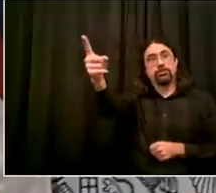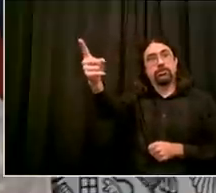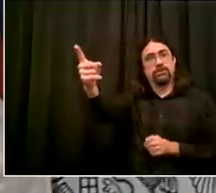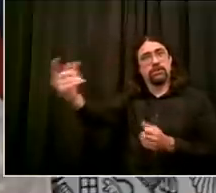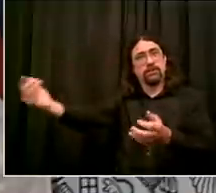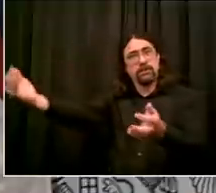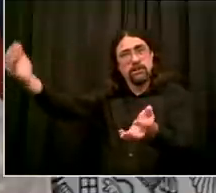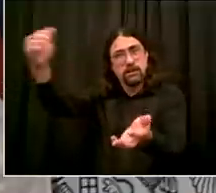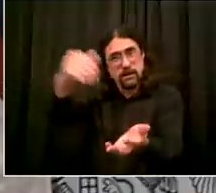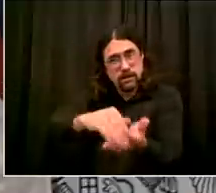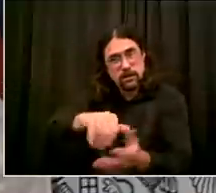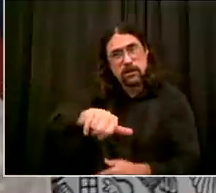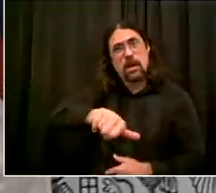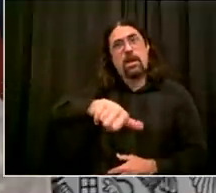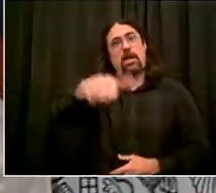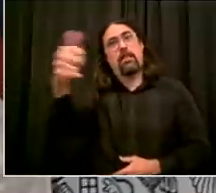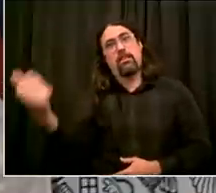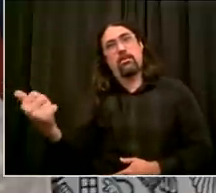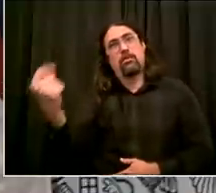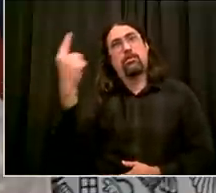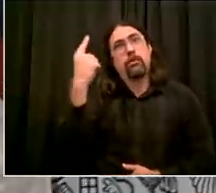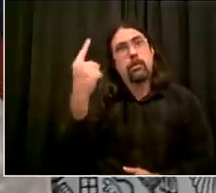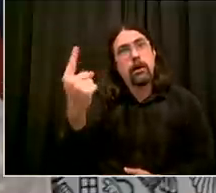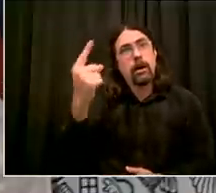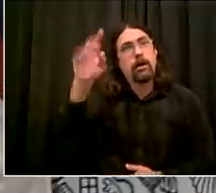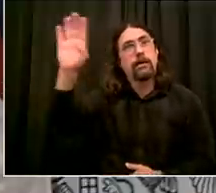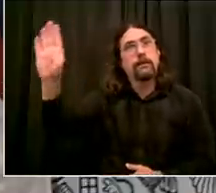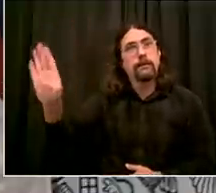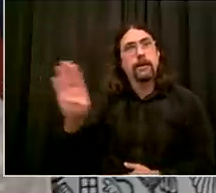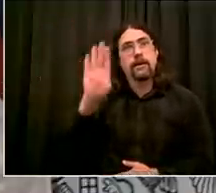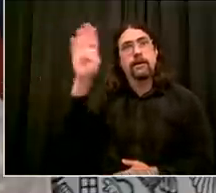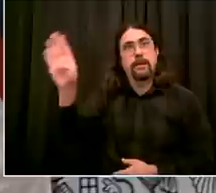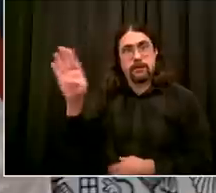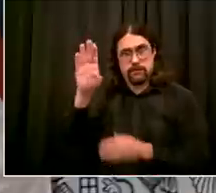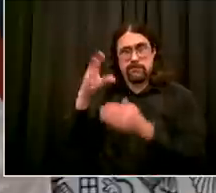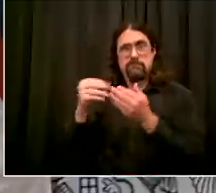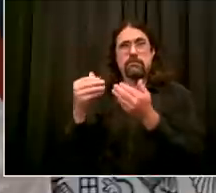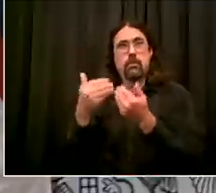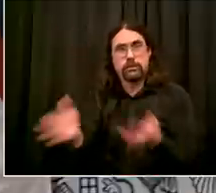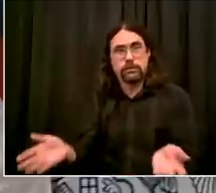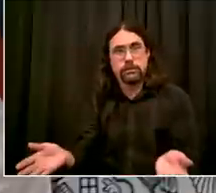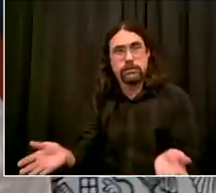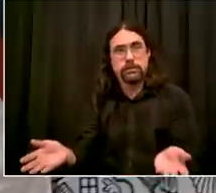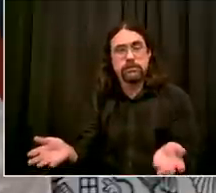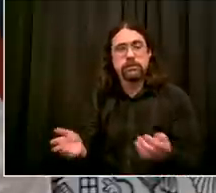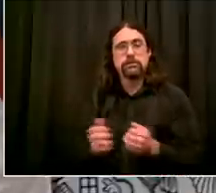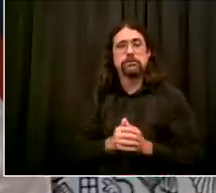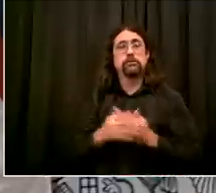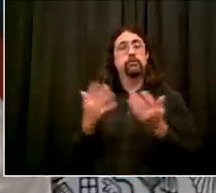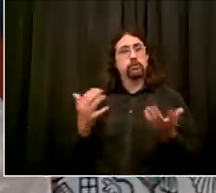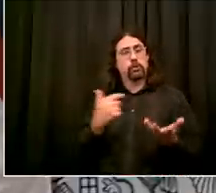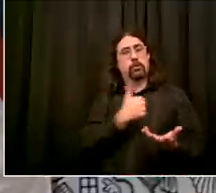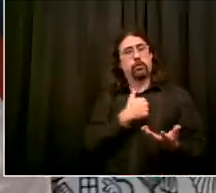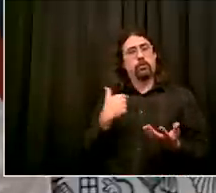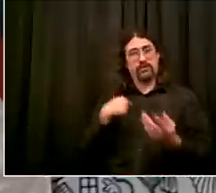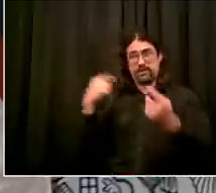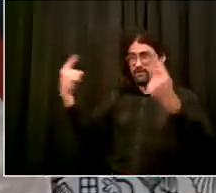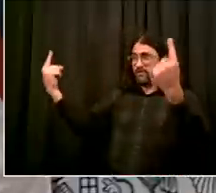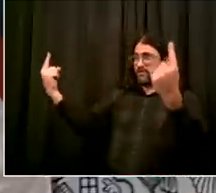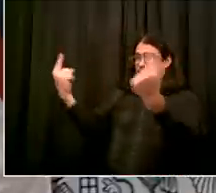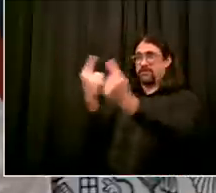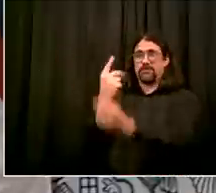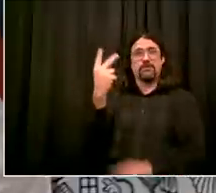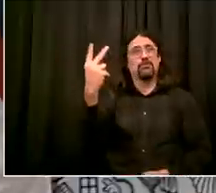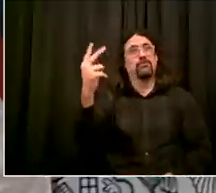backstop if we don't get stimulus money from the federal government and as we deal with huge revenue challenges around so there's two